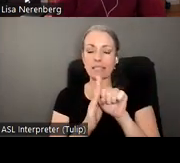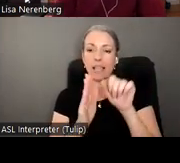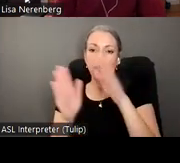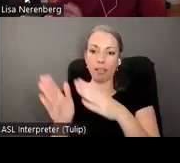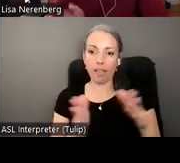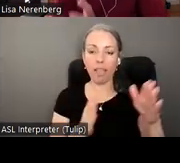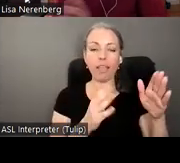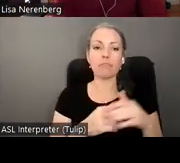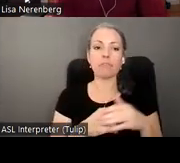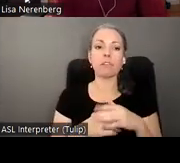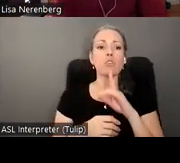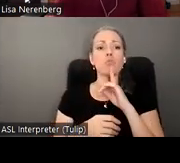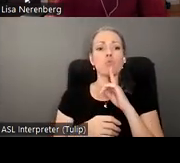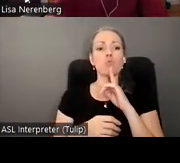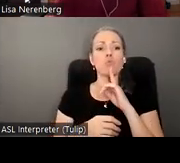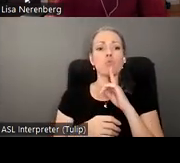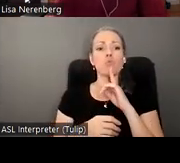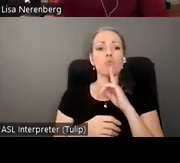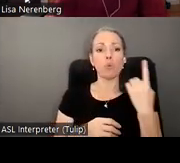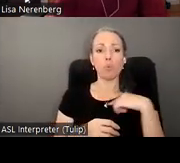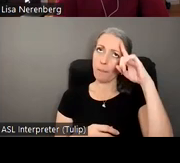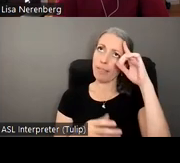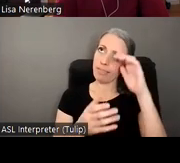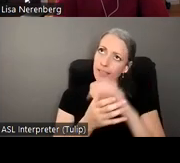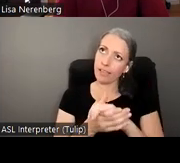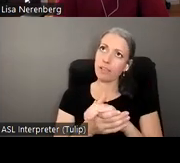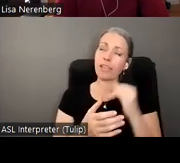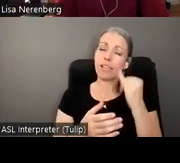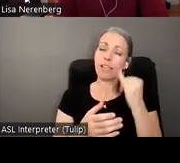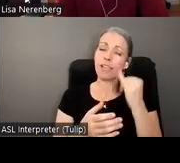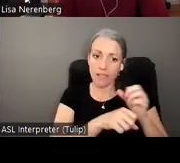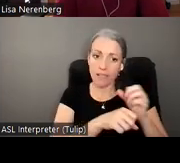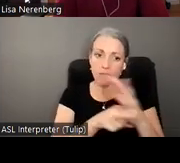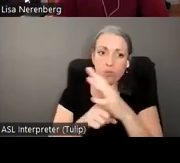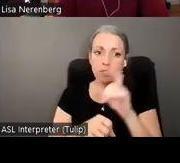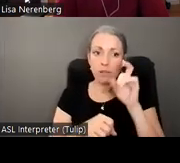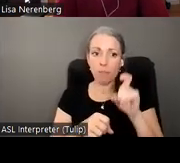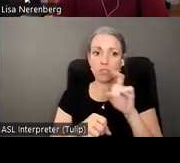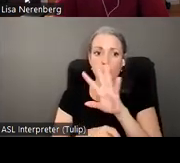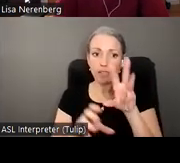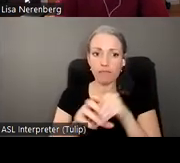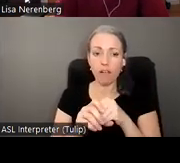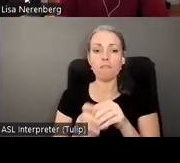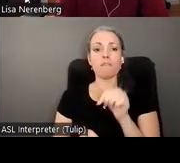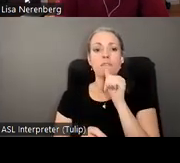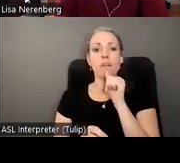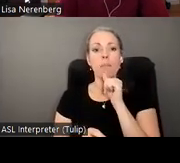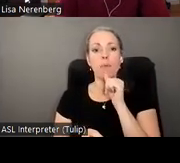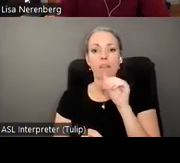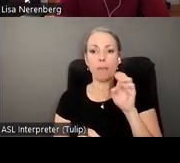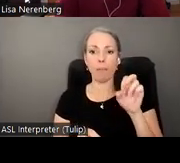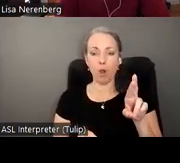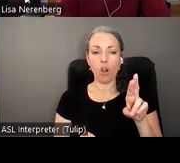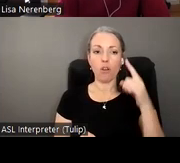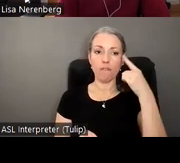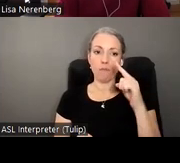we believe that to really have have an impact we have to enlist the private bar to take cases that legal services just